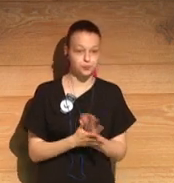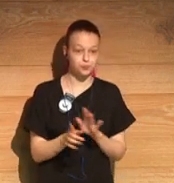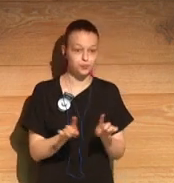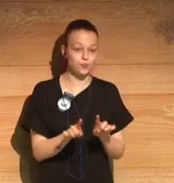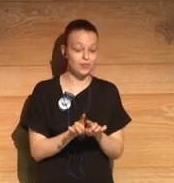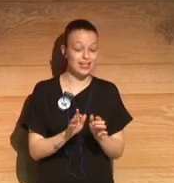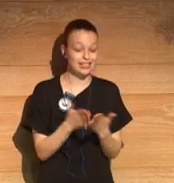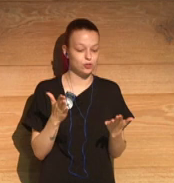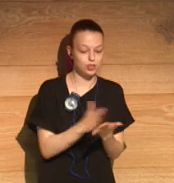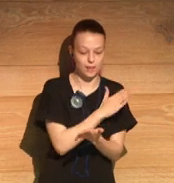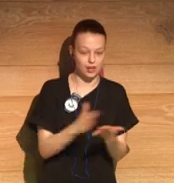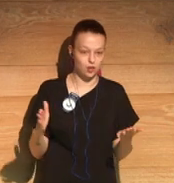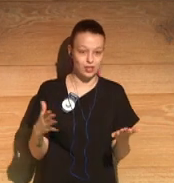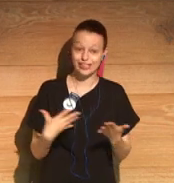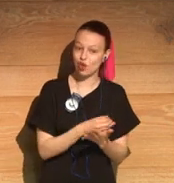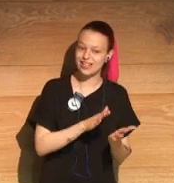the Spanish one.